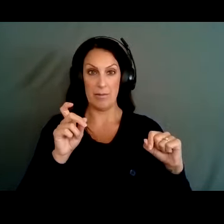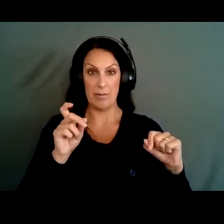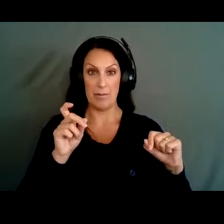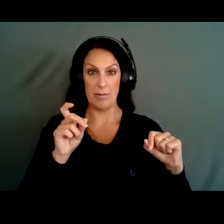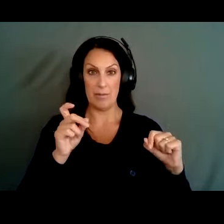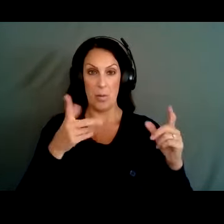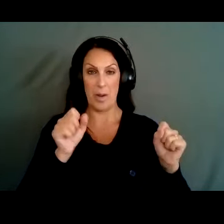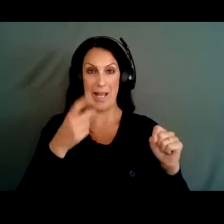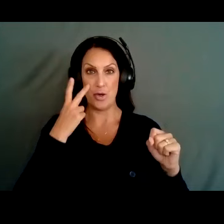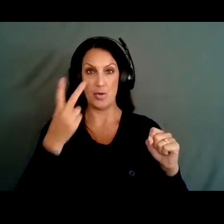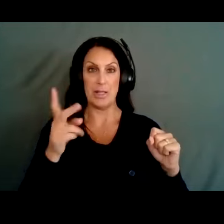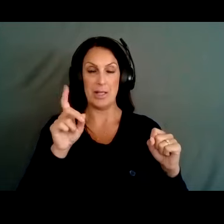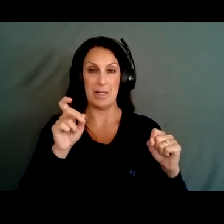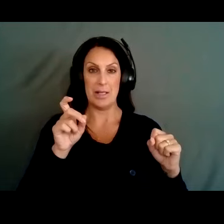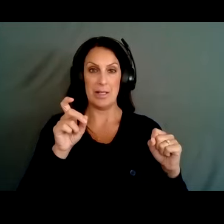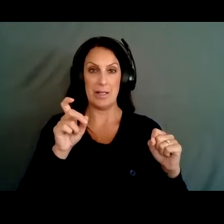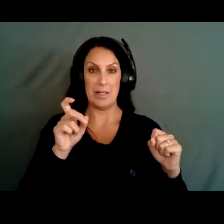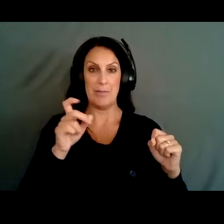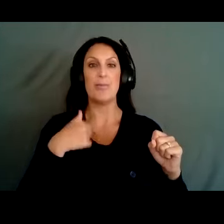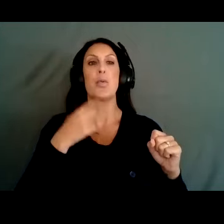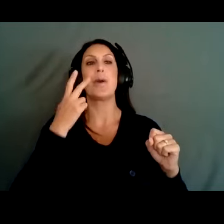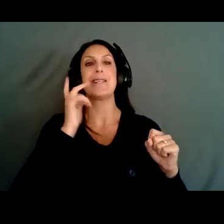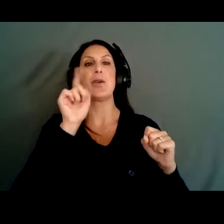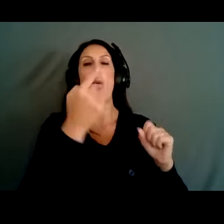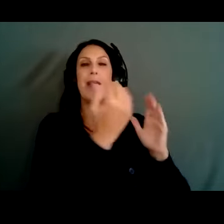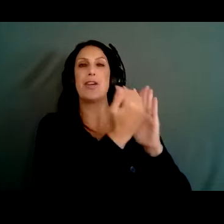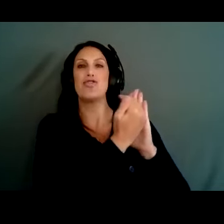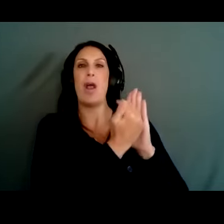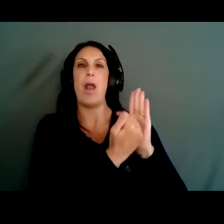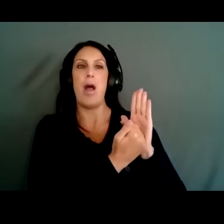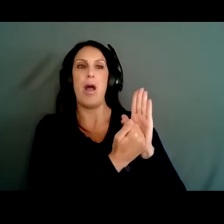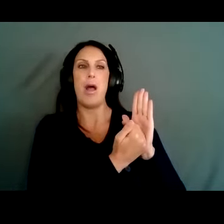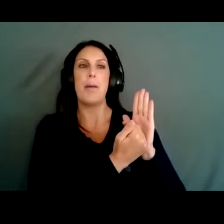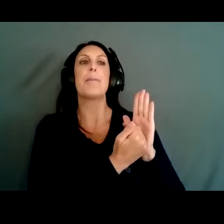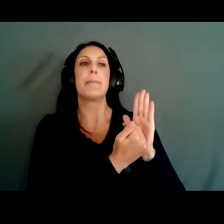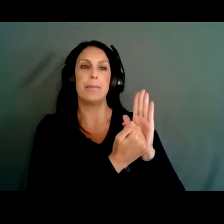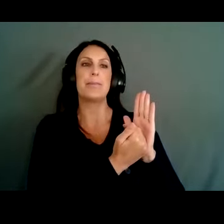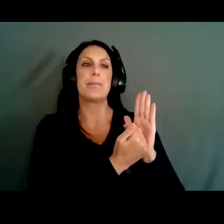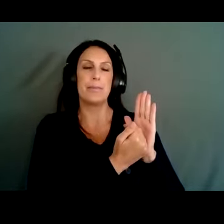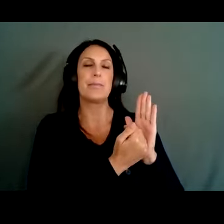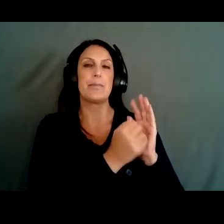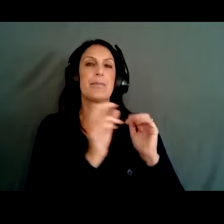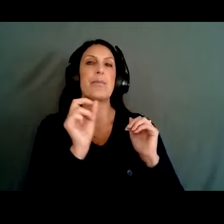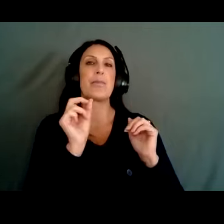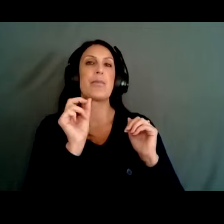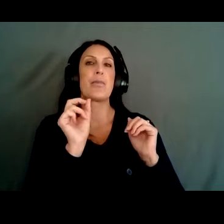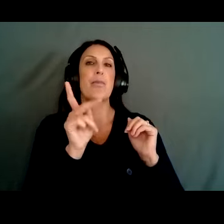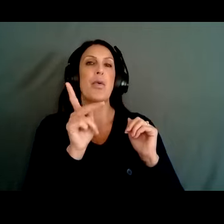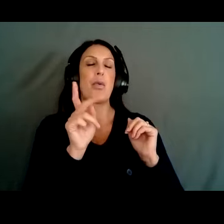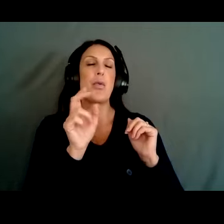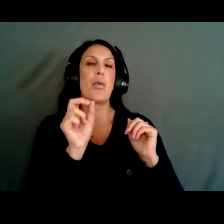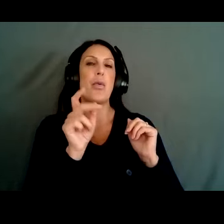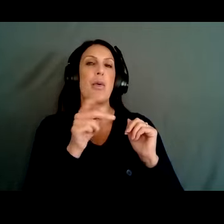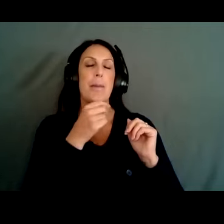What can you see? We're seeing the agenda. Sorry. You are. Okay. That's good. Because that's not what I was seeing. Hold on.